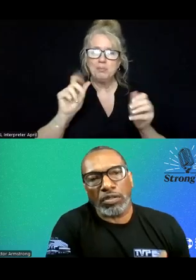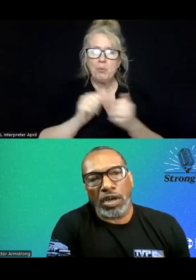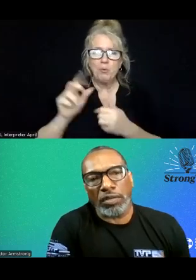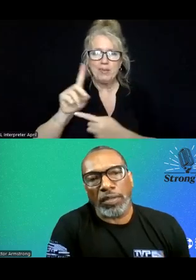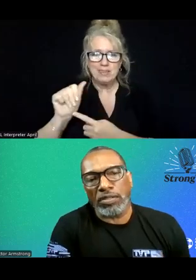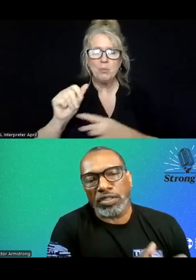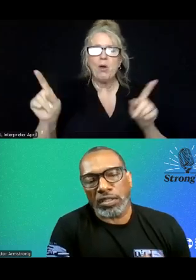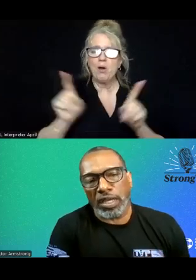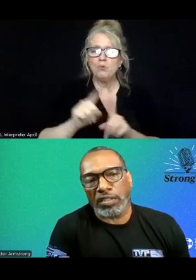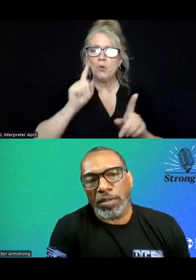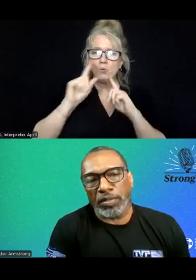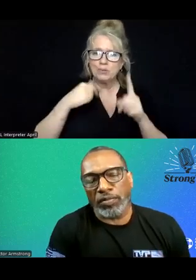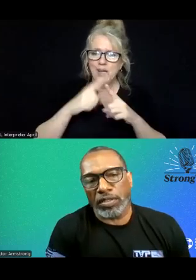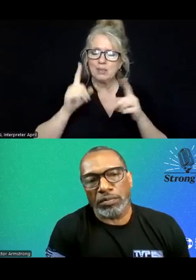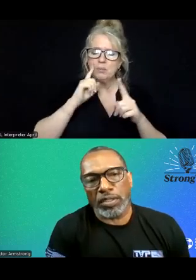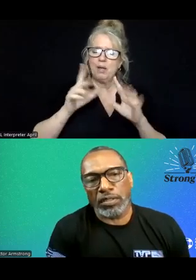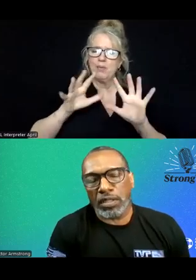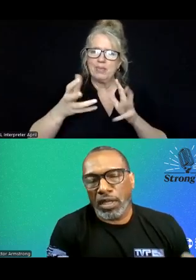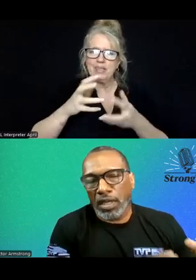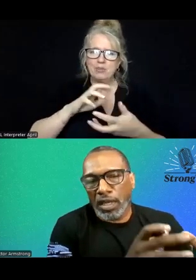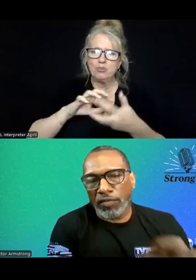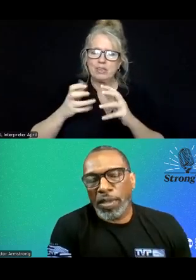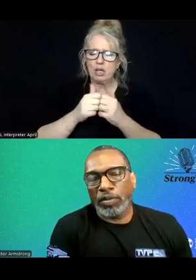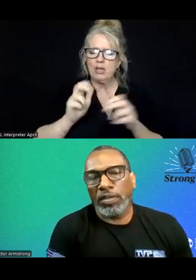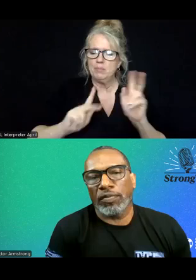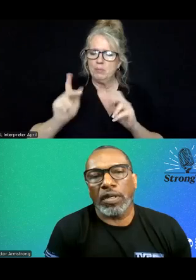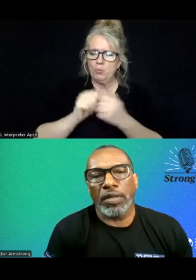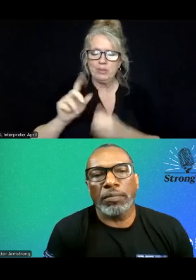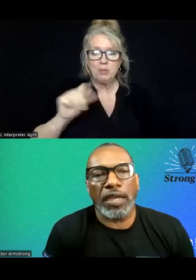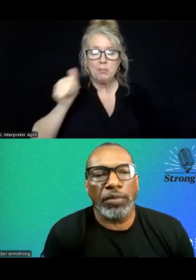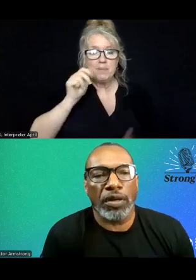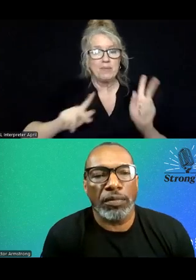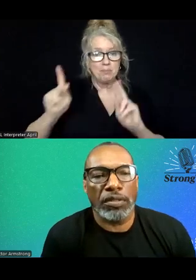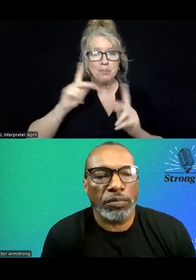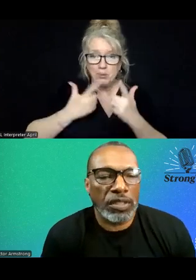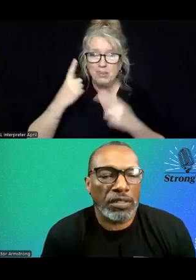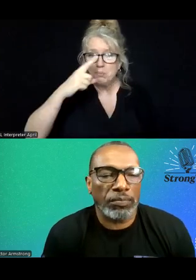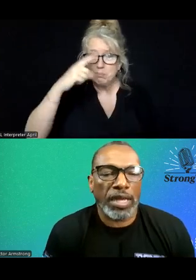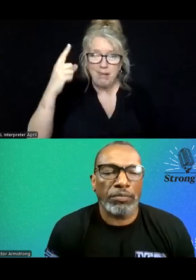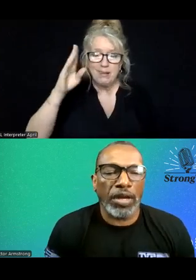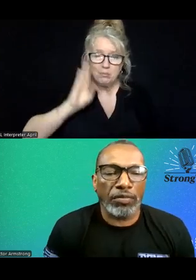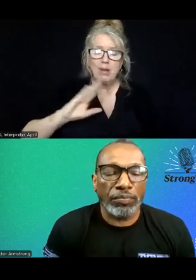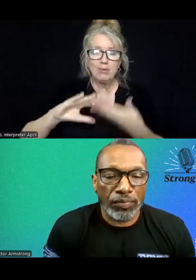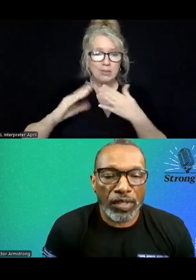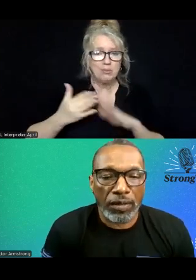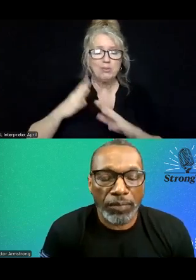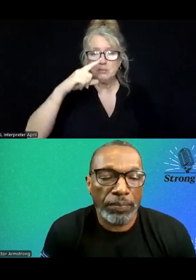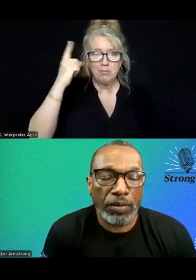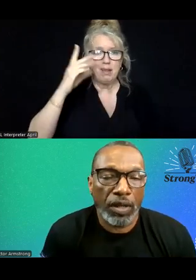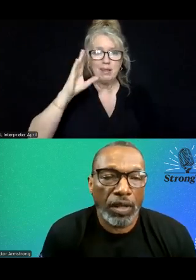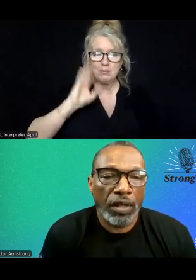we're also talking about the intersectionality of people who live with disabilities. And for people who live in Black and Brown communities and present as Black and Brown